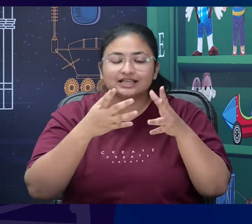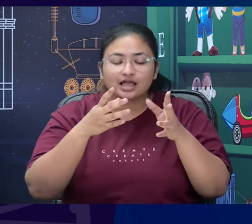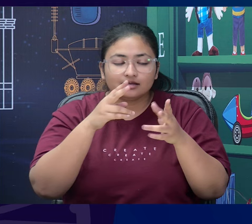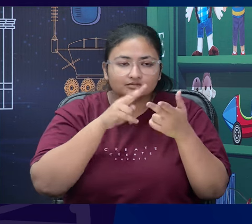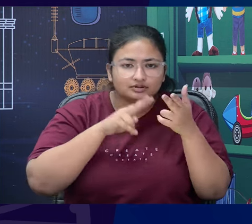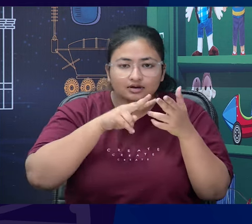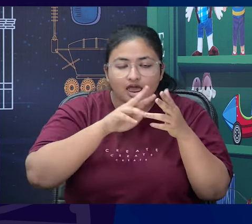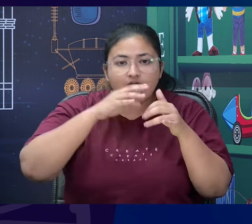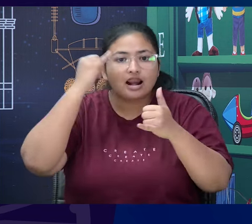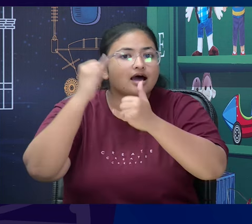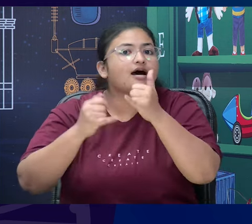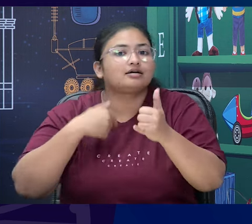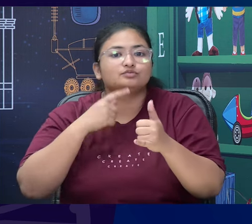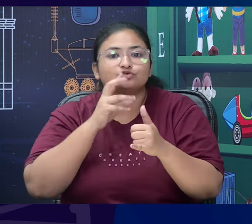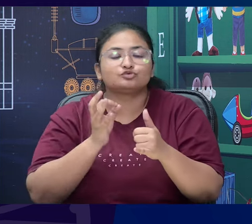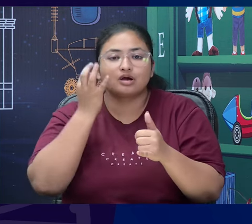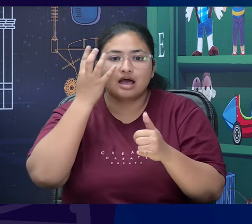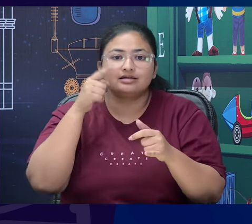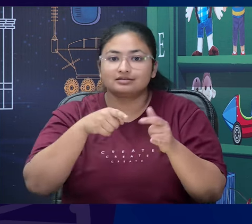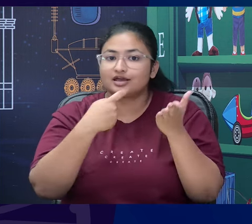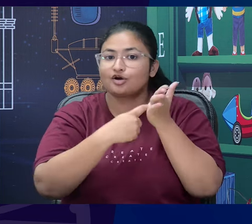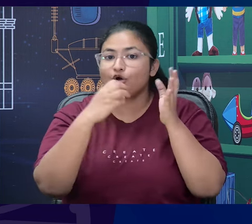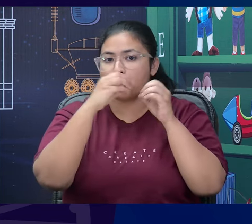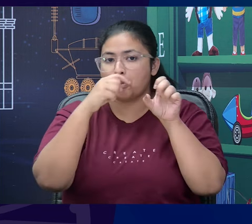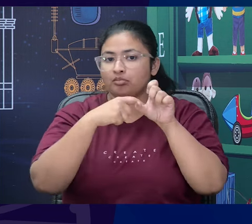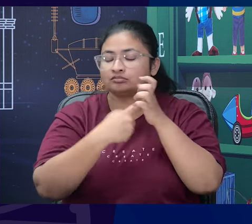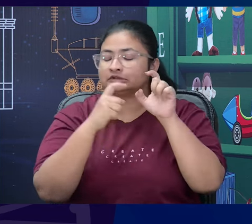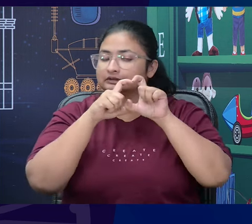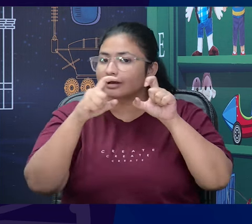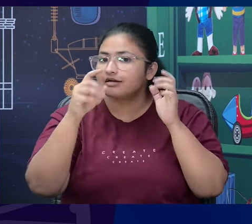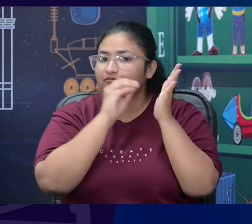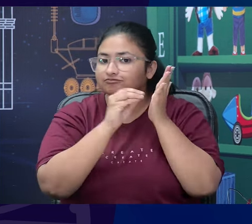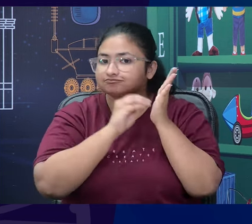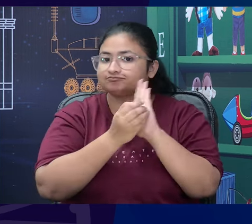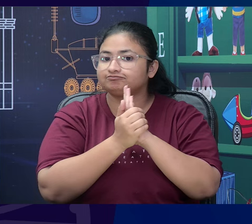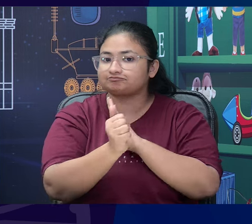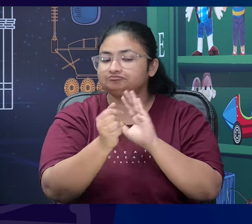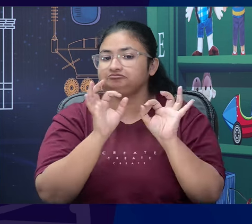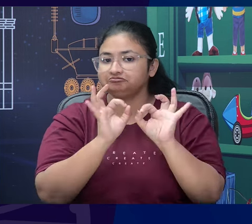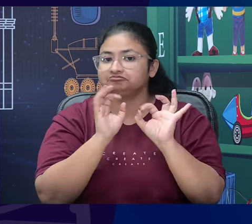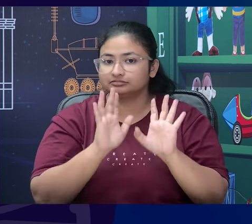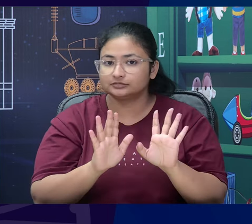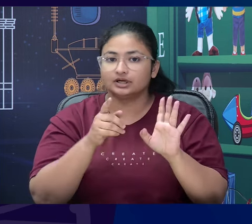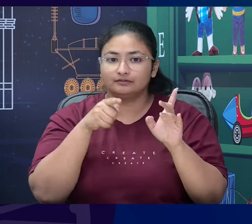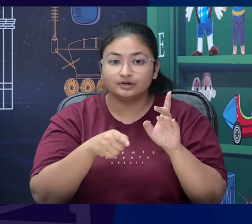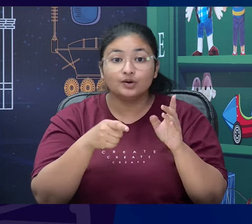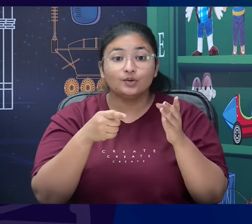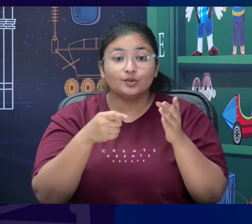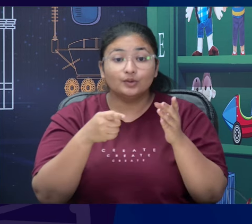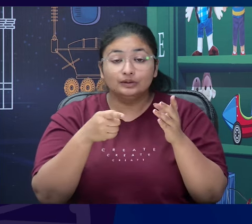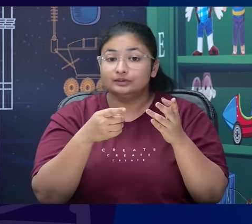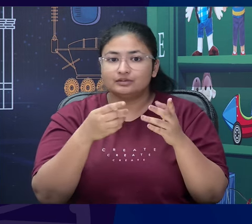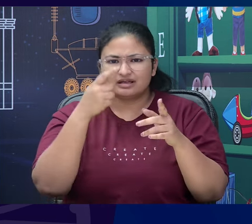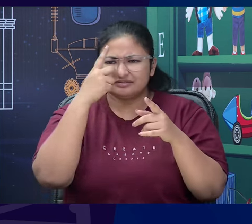narrative techniques to engage the reader and Ausubal proves that underestimating based on